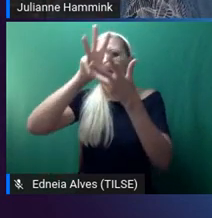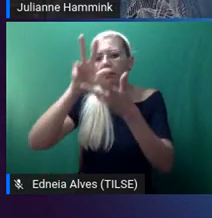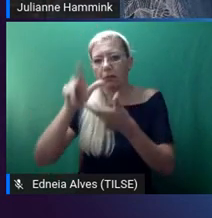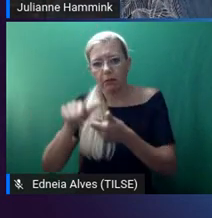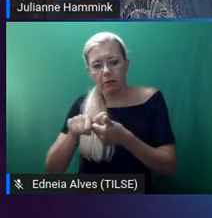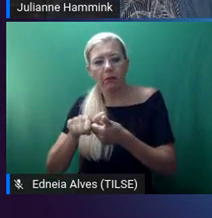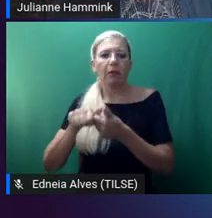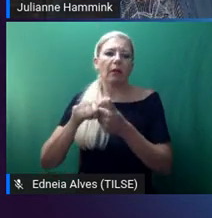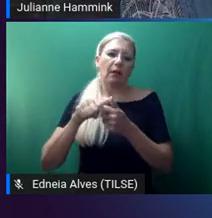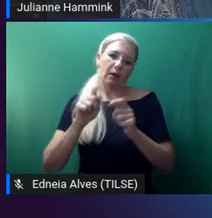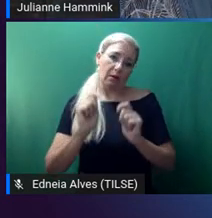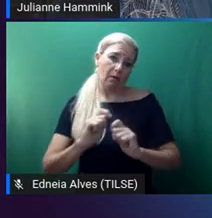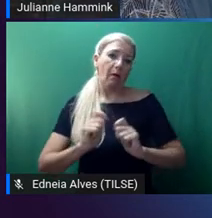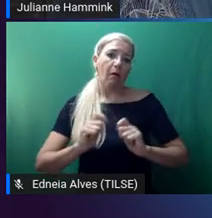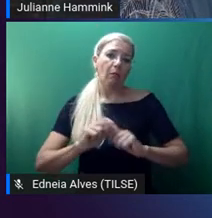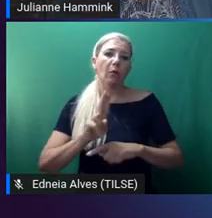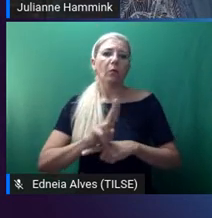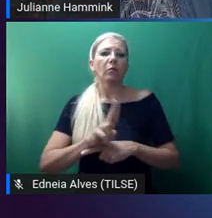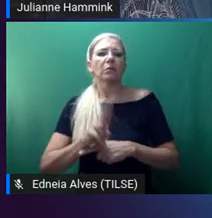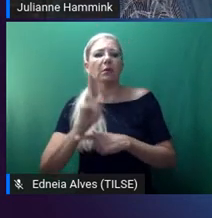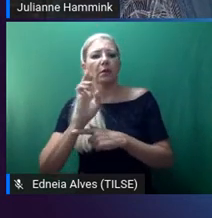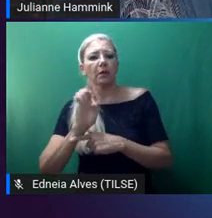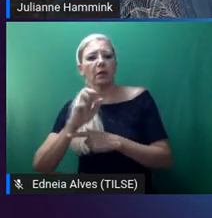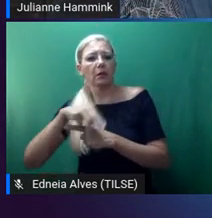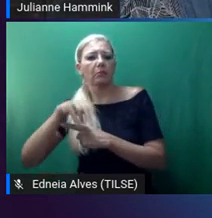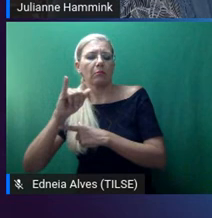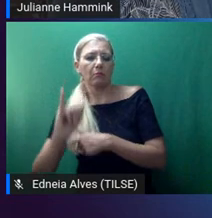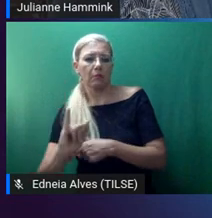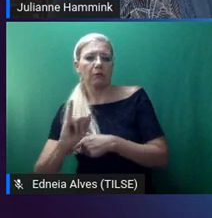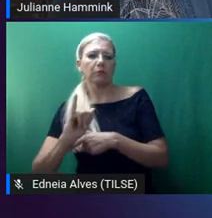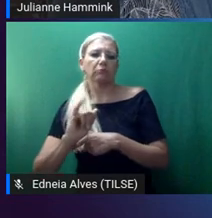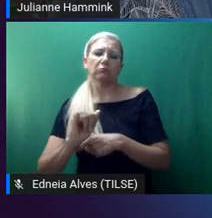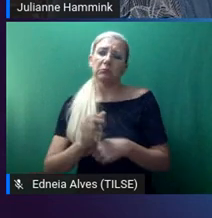EMI and we can have discussions like that here as well.